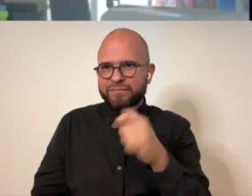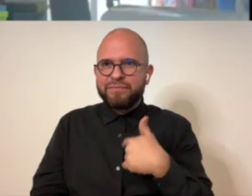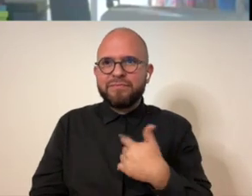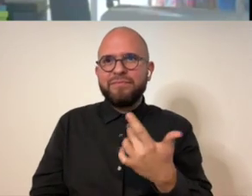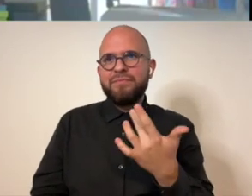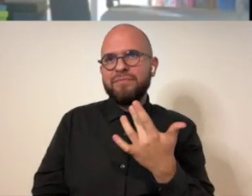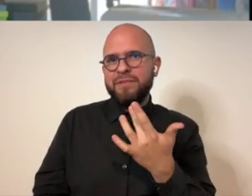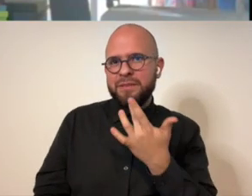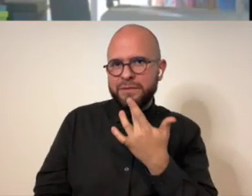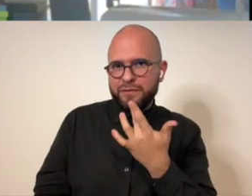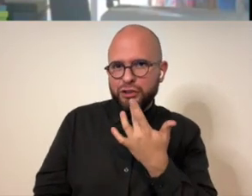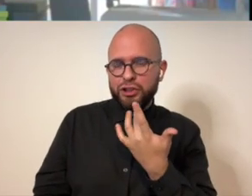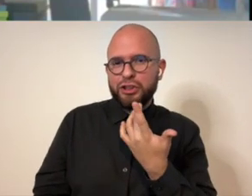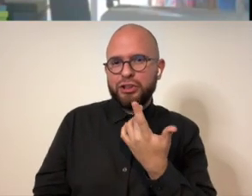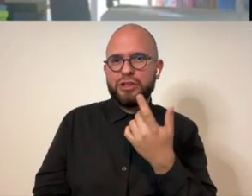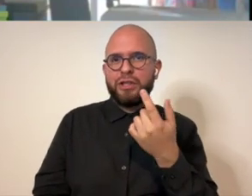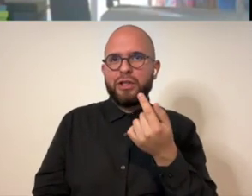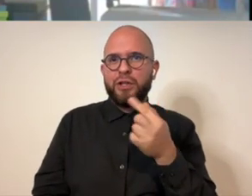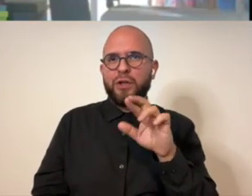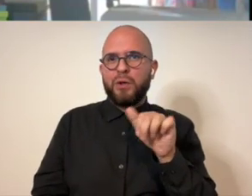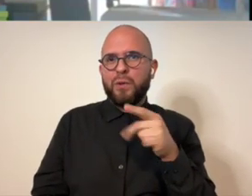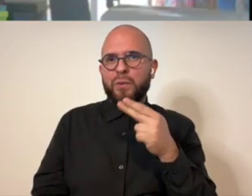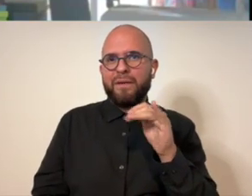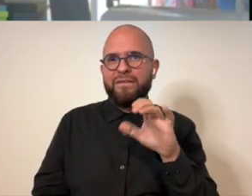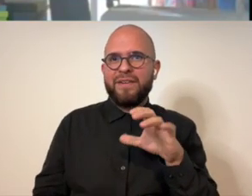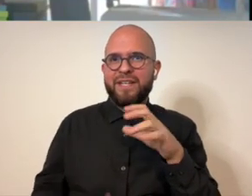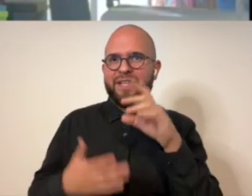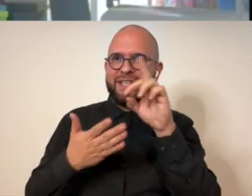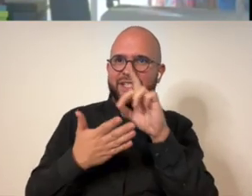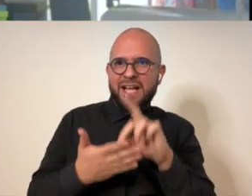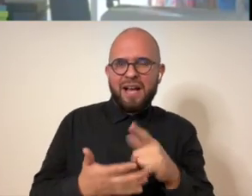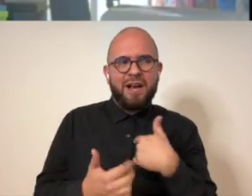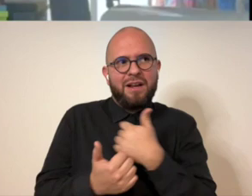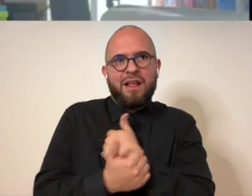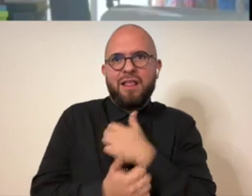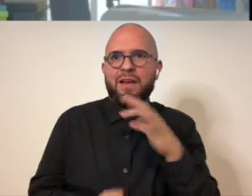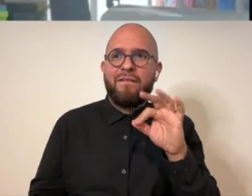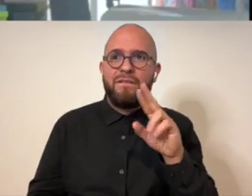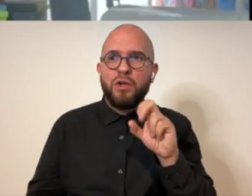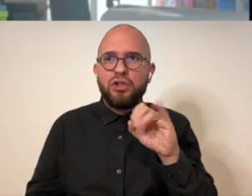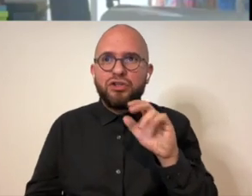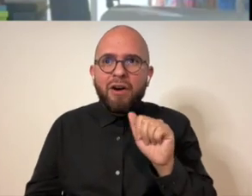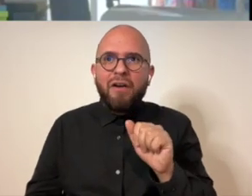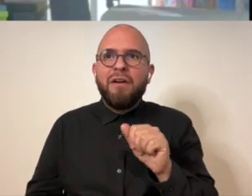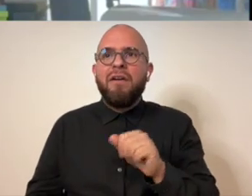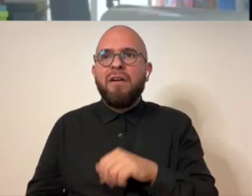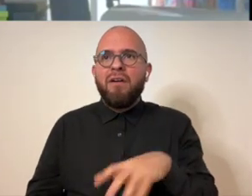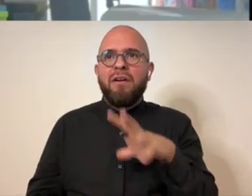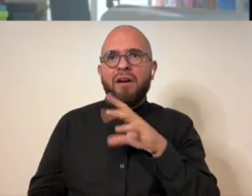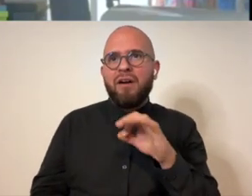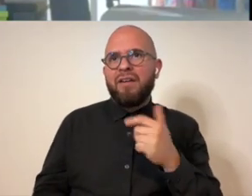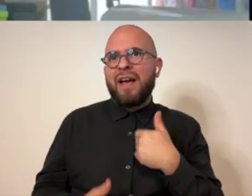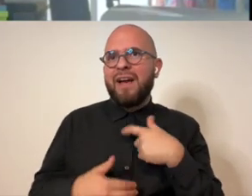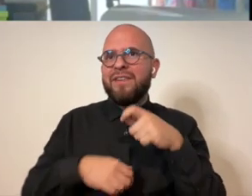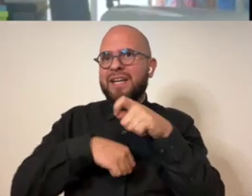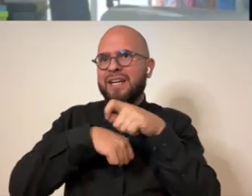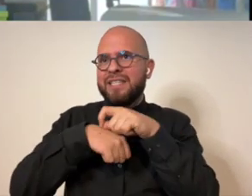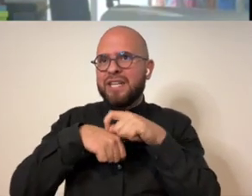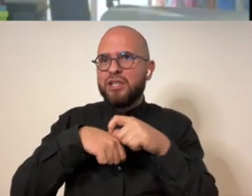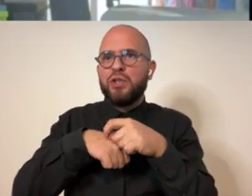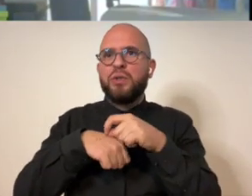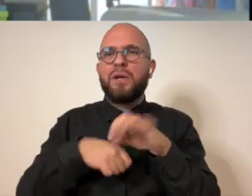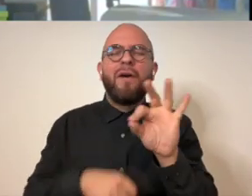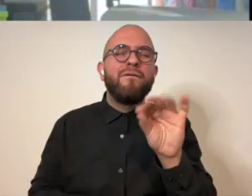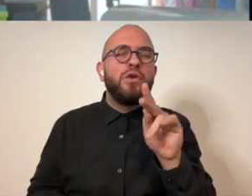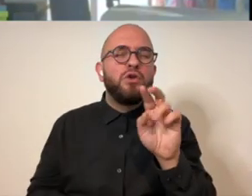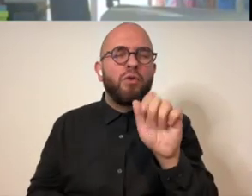yes like what i prefer in graphic design i mean i have an undying love for future i have a tattoo and that type